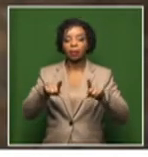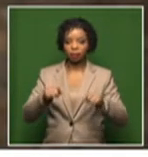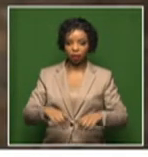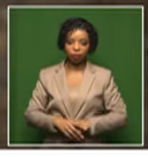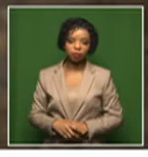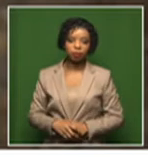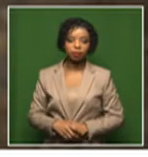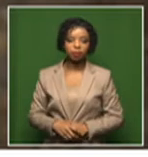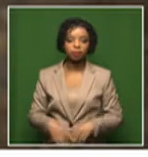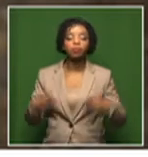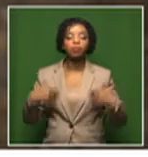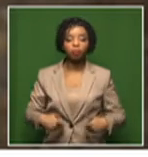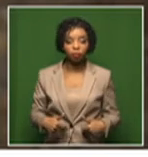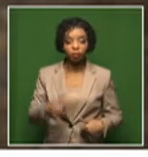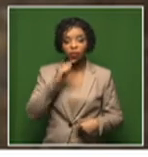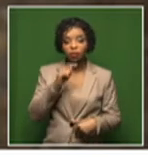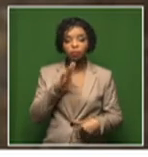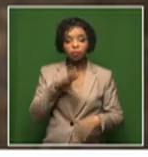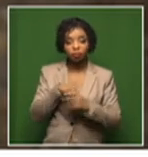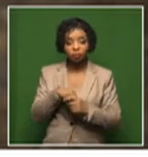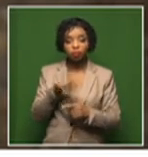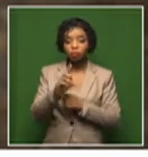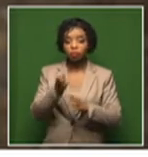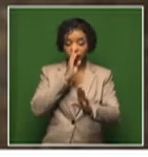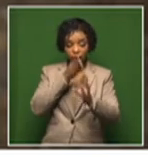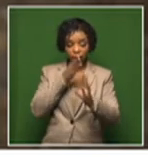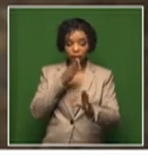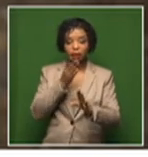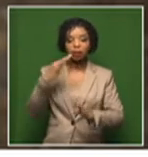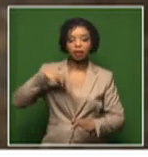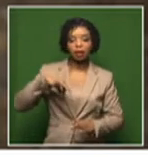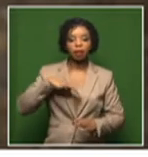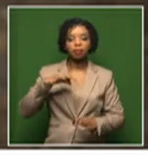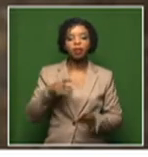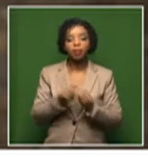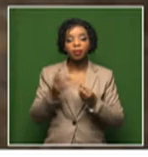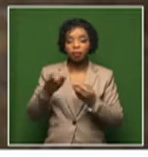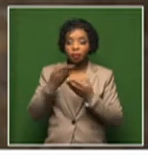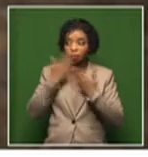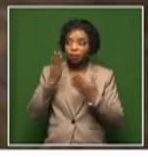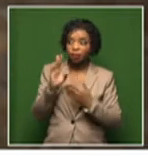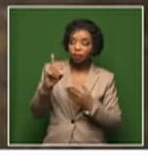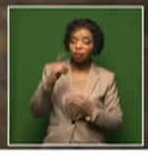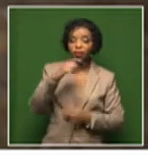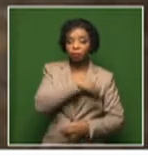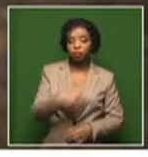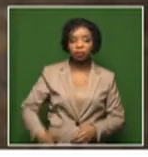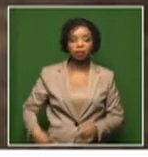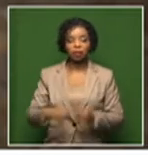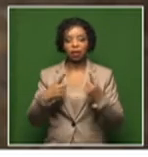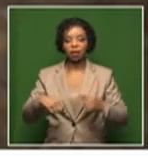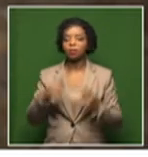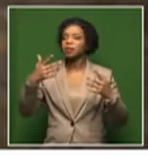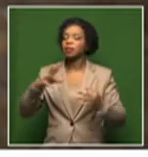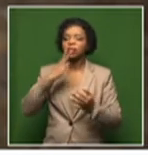activists in Cape Town and had a direct encounter with our president, Mr. Cyril Ramaphosa. And he promised us that he